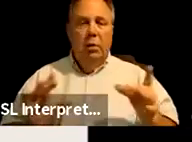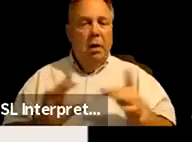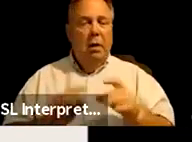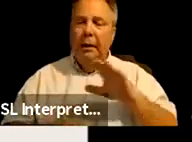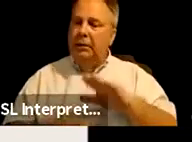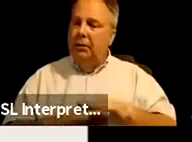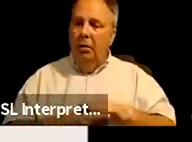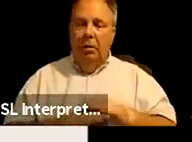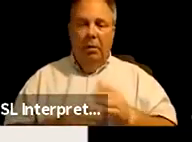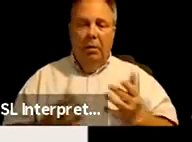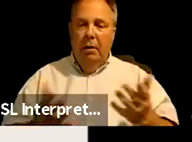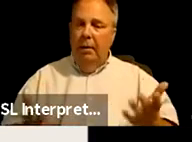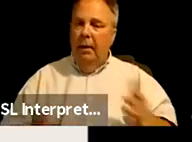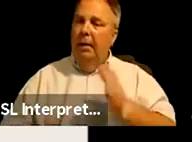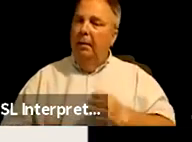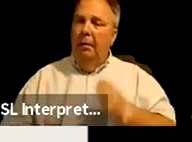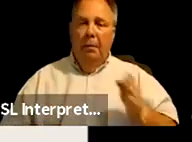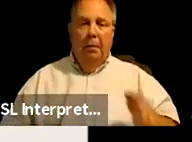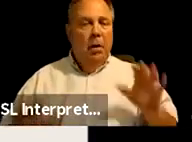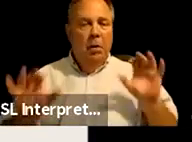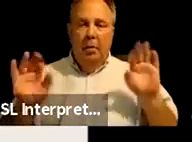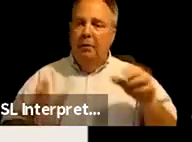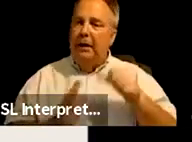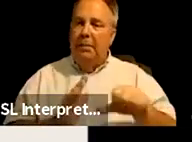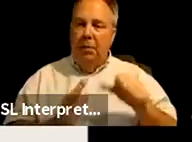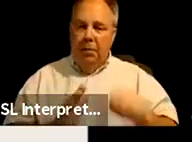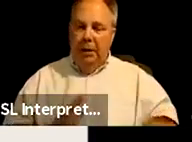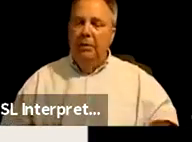the Baltimore Facebook page.